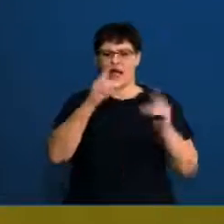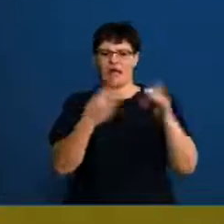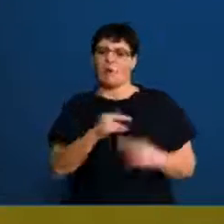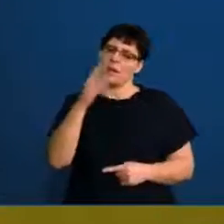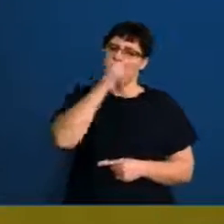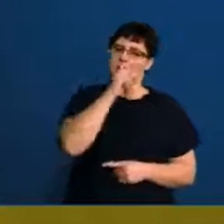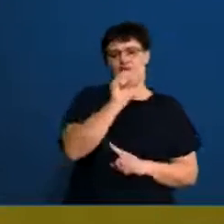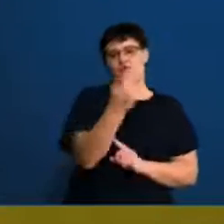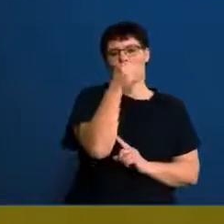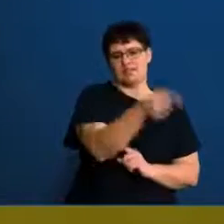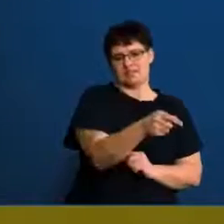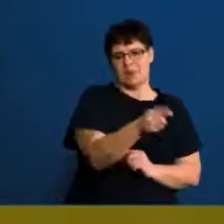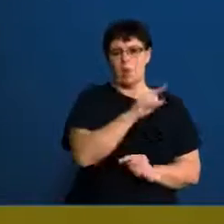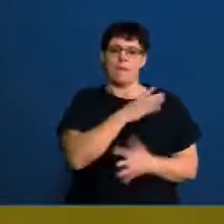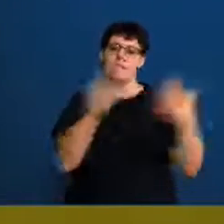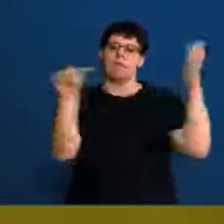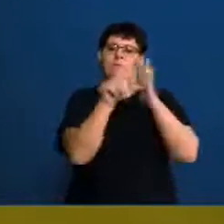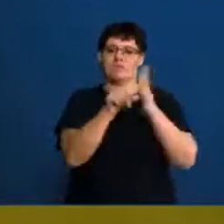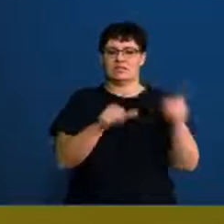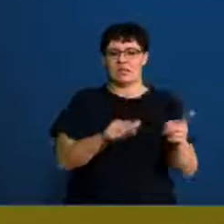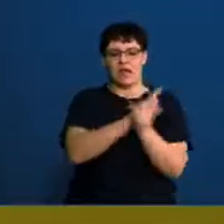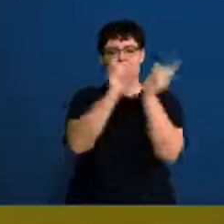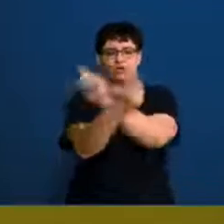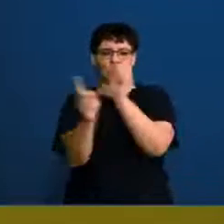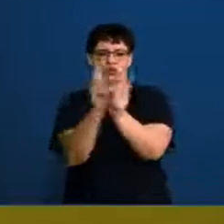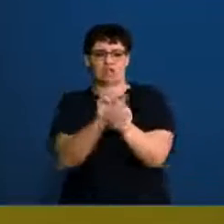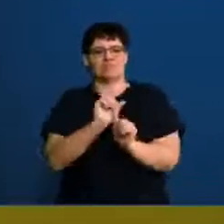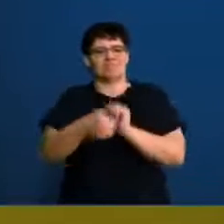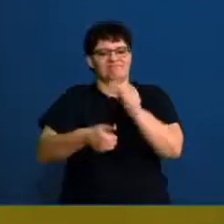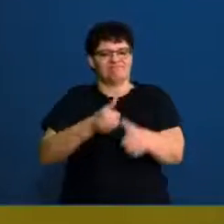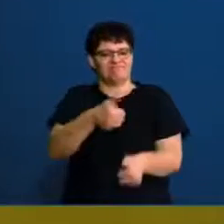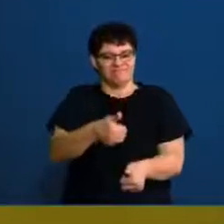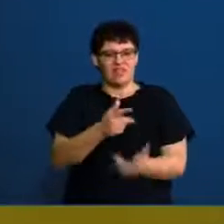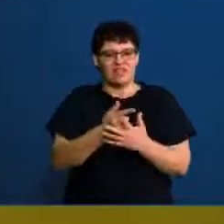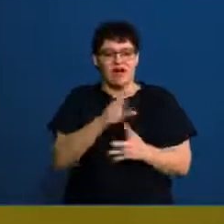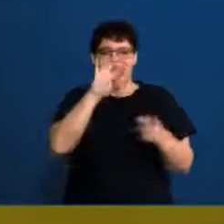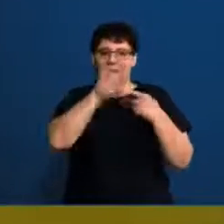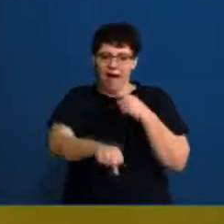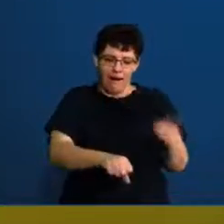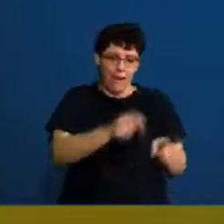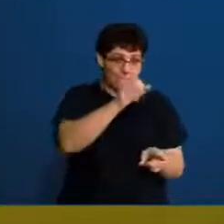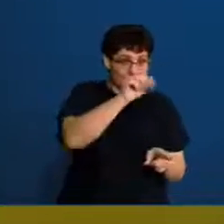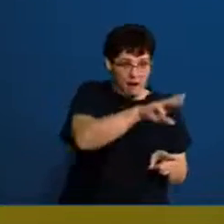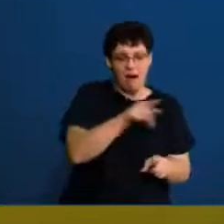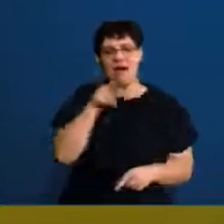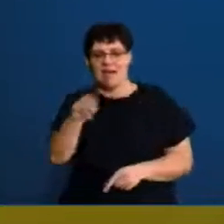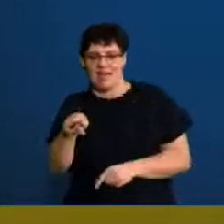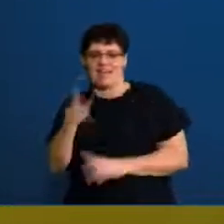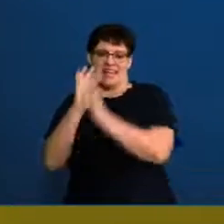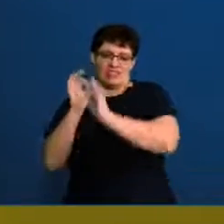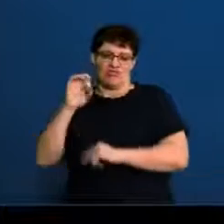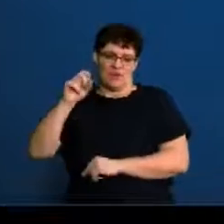pink first, because to me it's more important, and I can change the order. And that's a good way to determine the difference between the two.